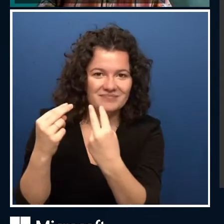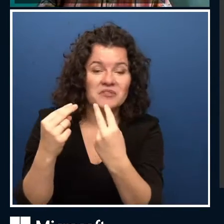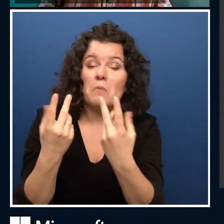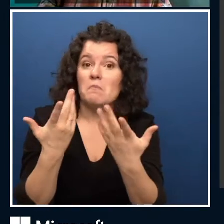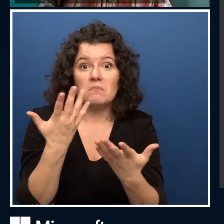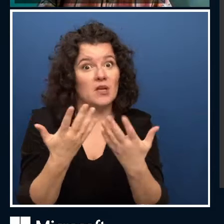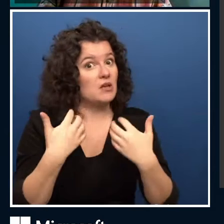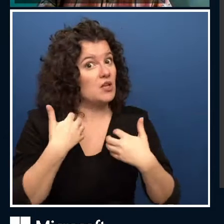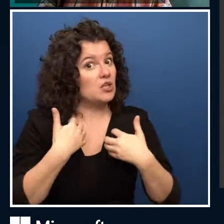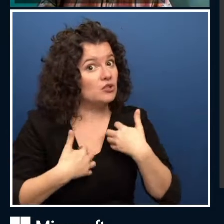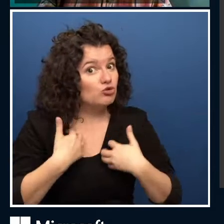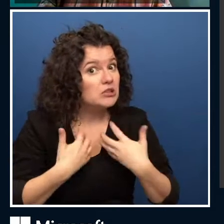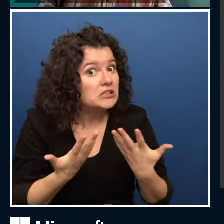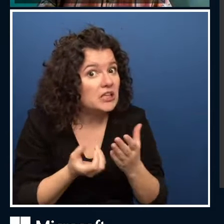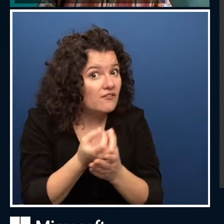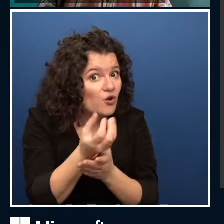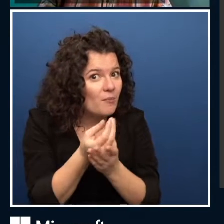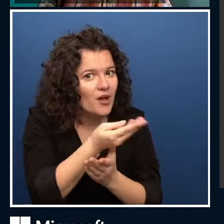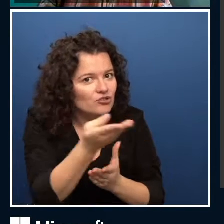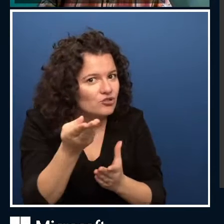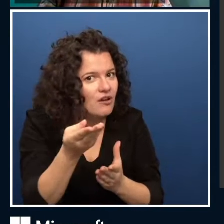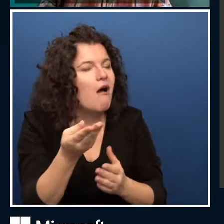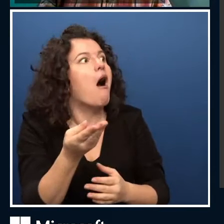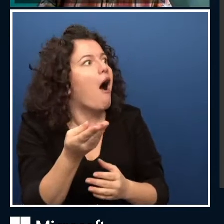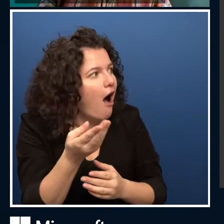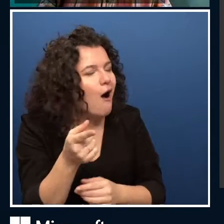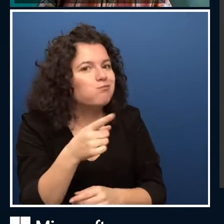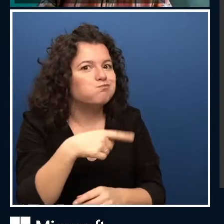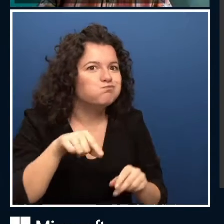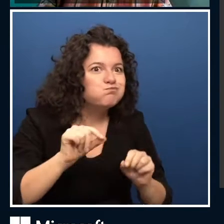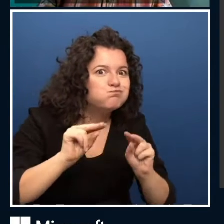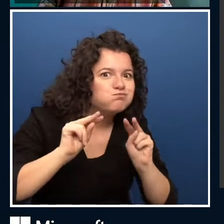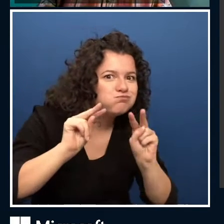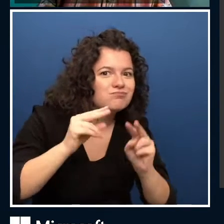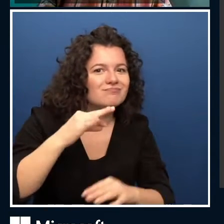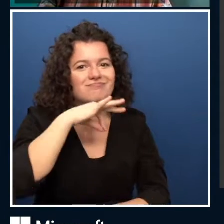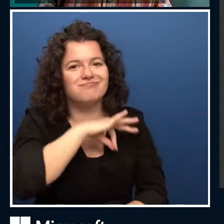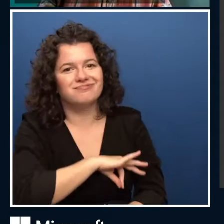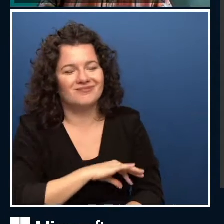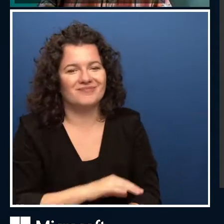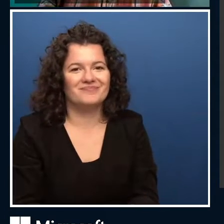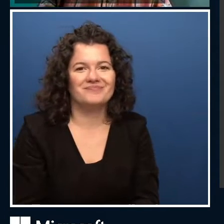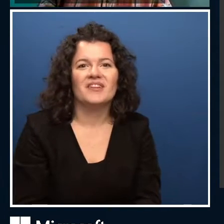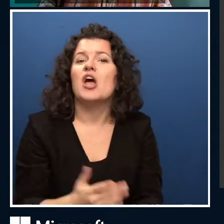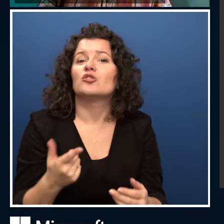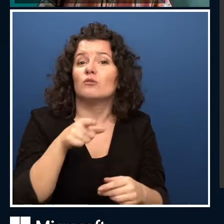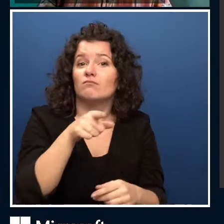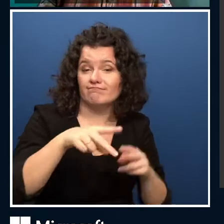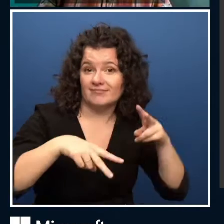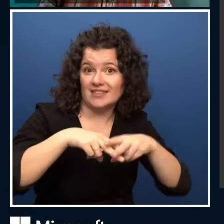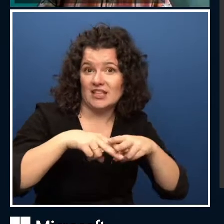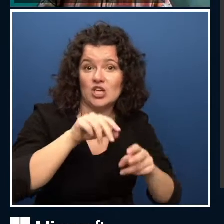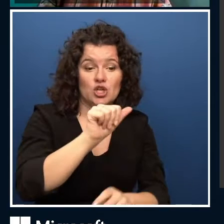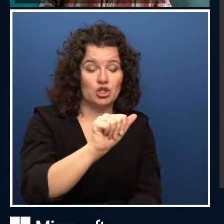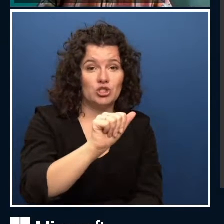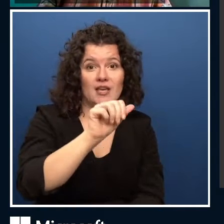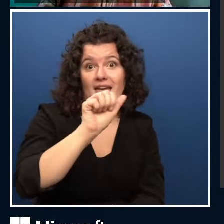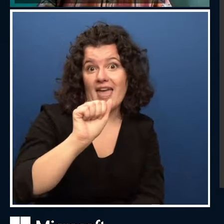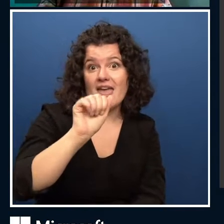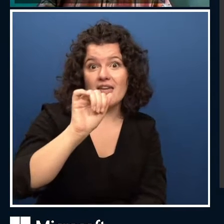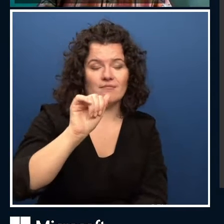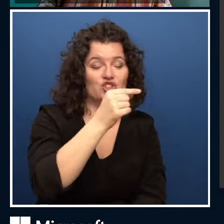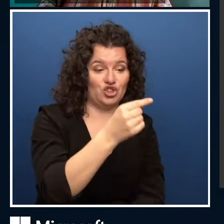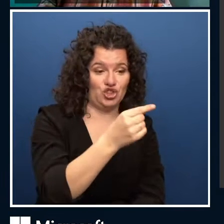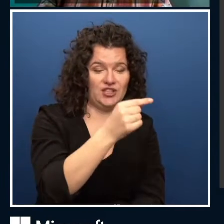share all of your news on social media, but we would love you to hashtag with GAI, so Global AI Student